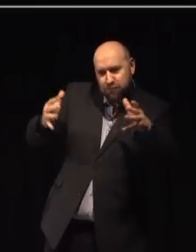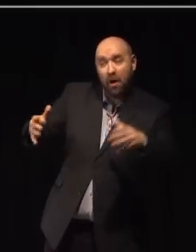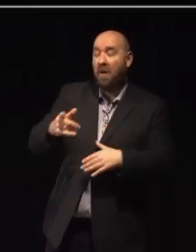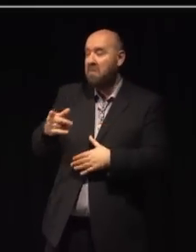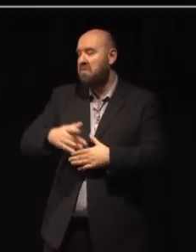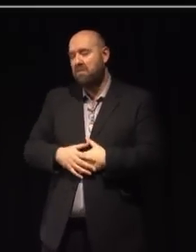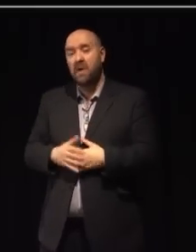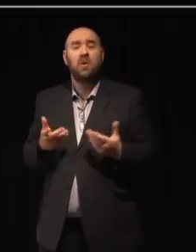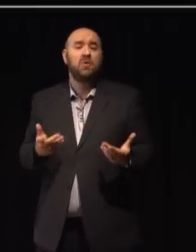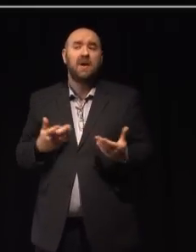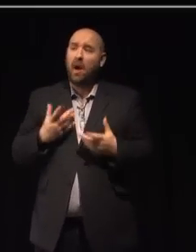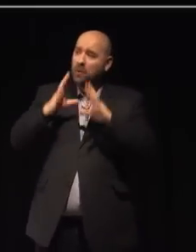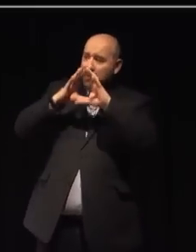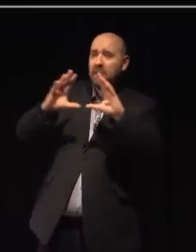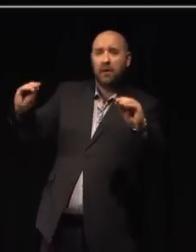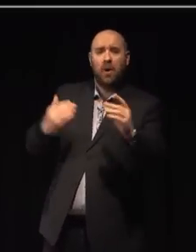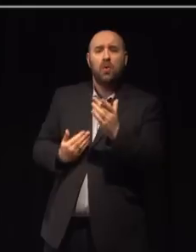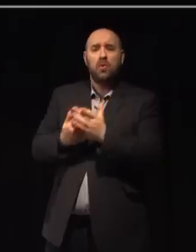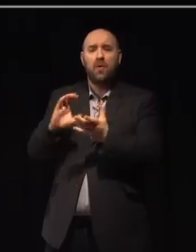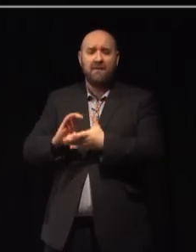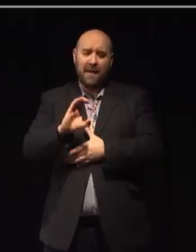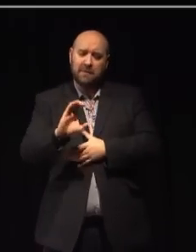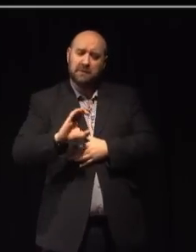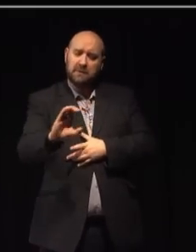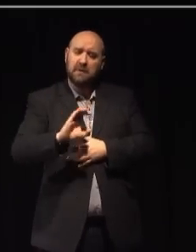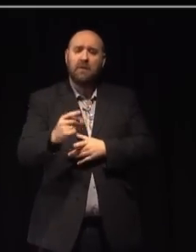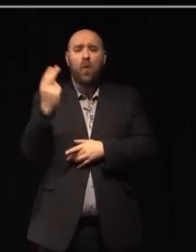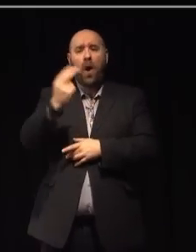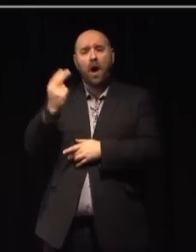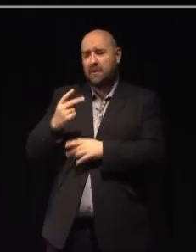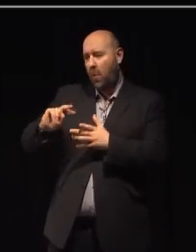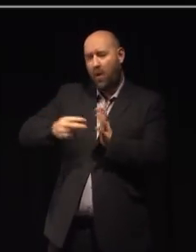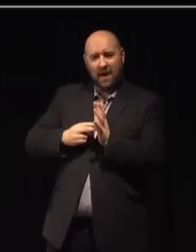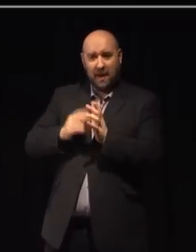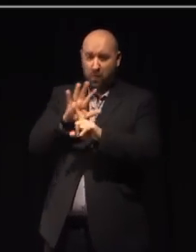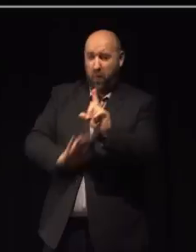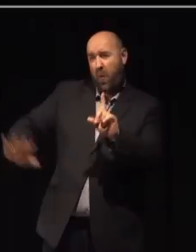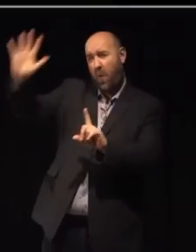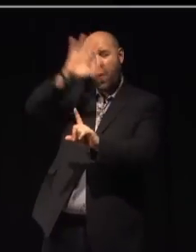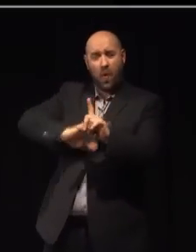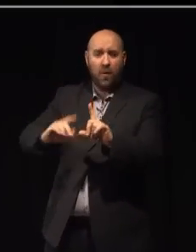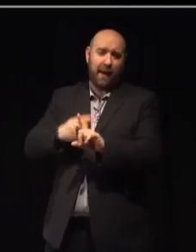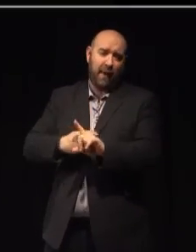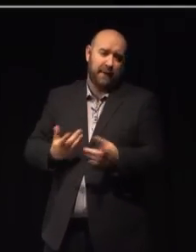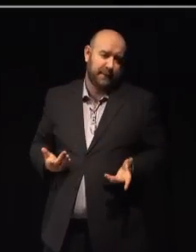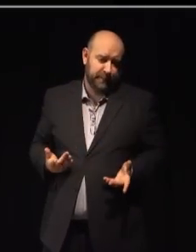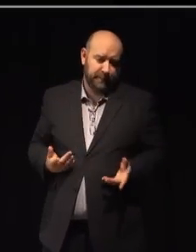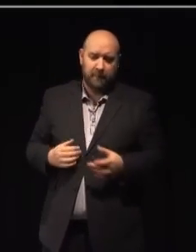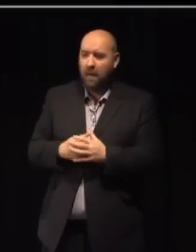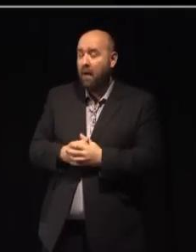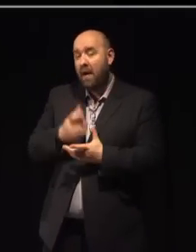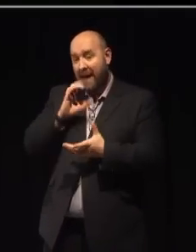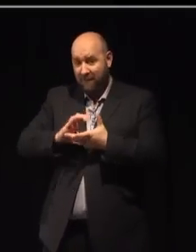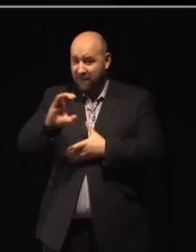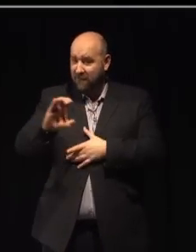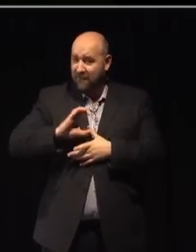So today, I want to tell you about new investment for artists and organisations across the nation. Investment that will